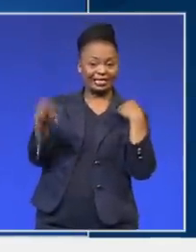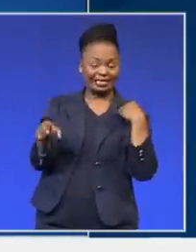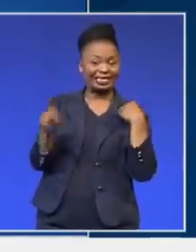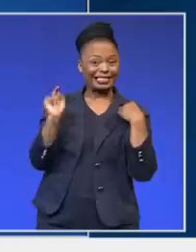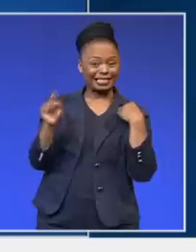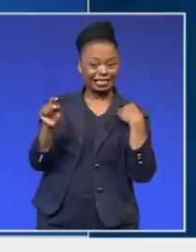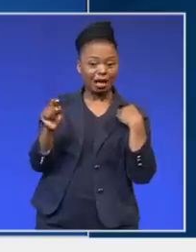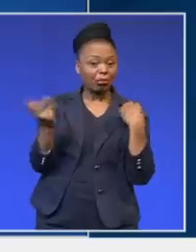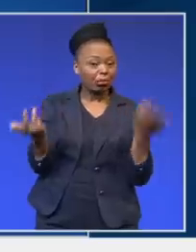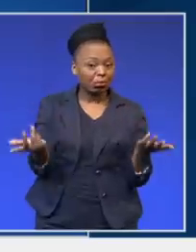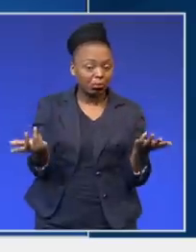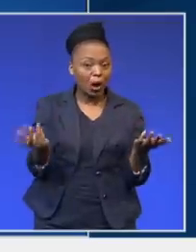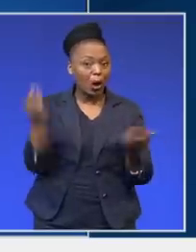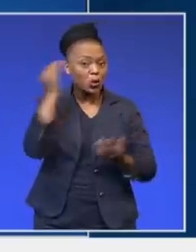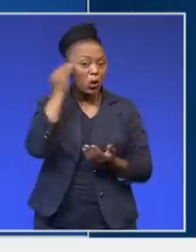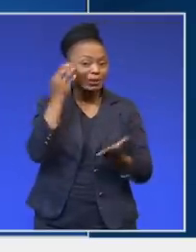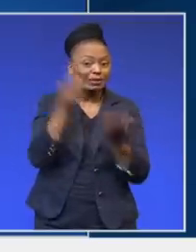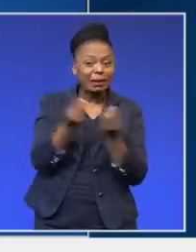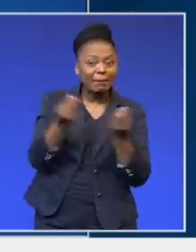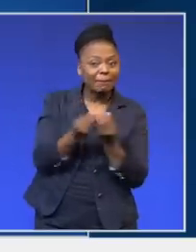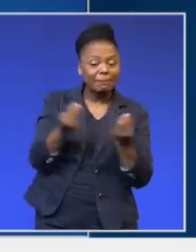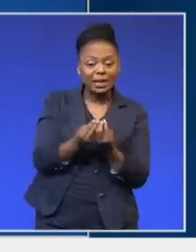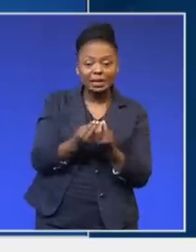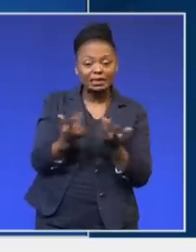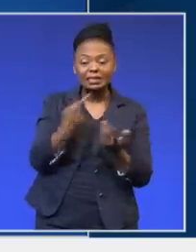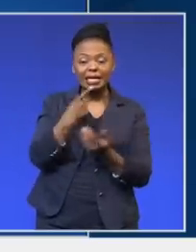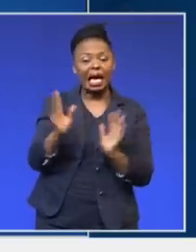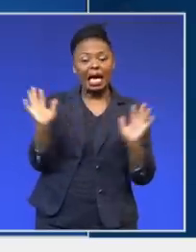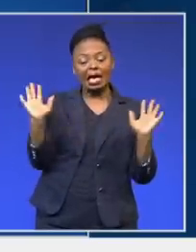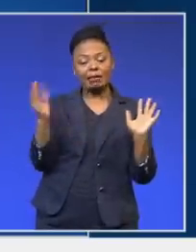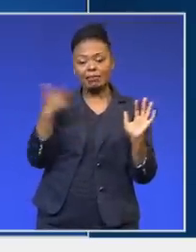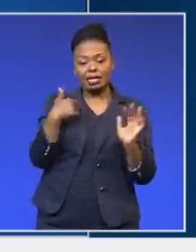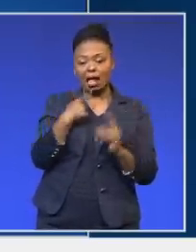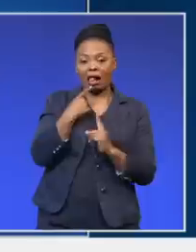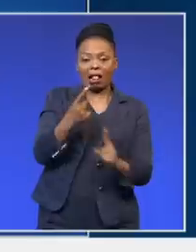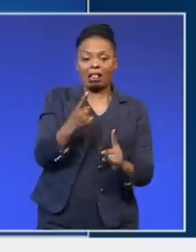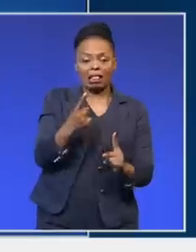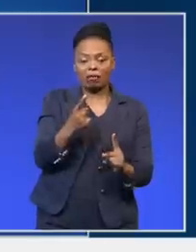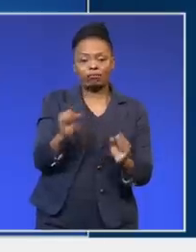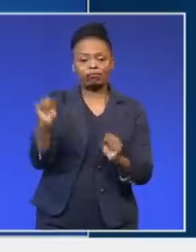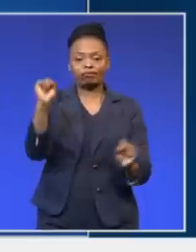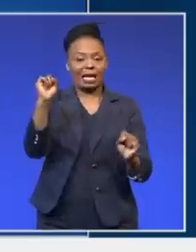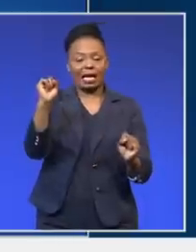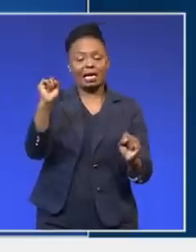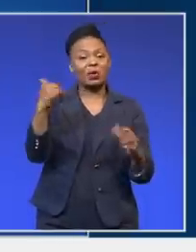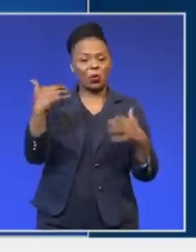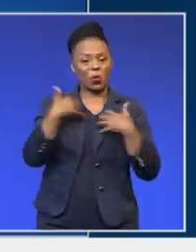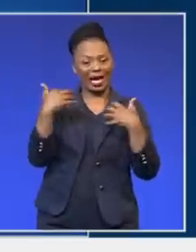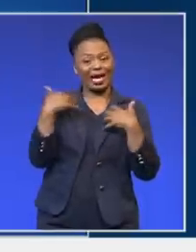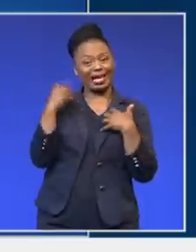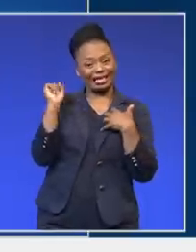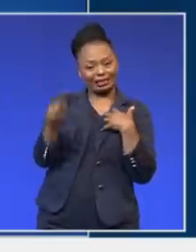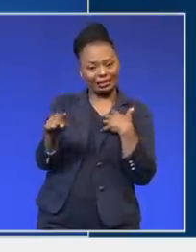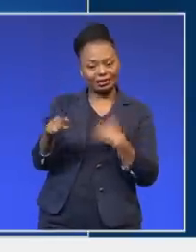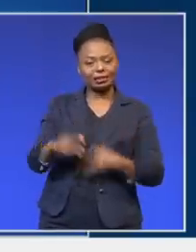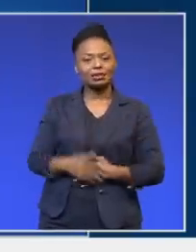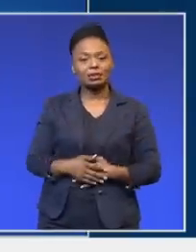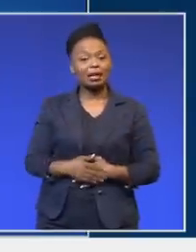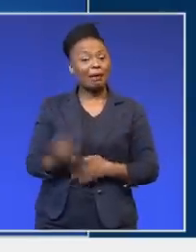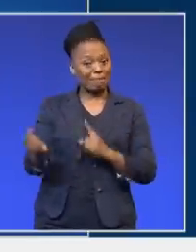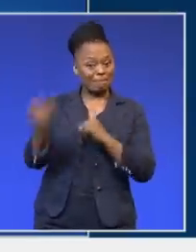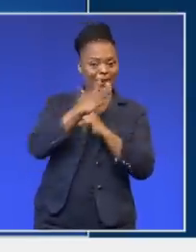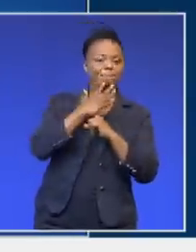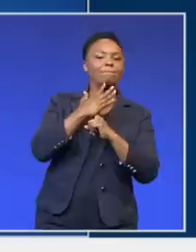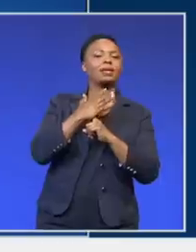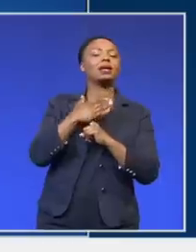anything about this and is not prepared to talk about that is very, very worrying. They are harming South Africa